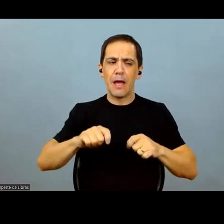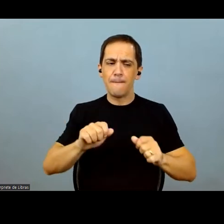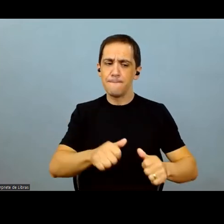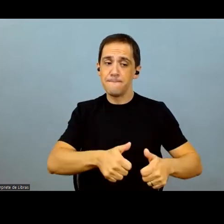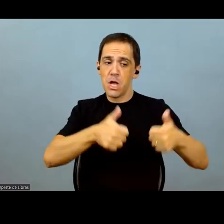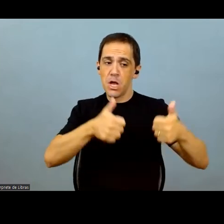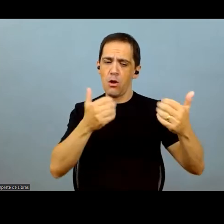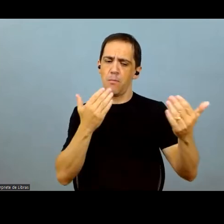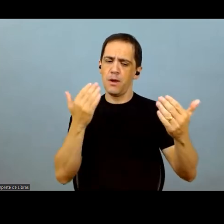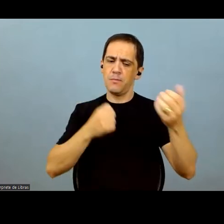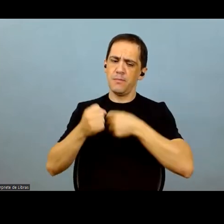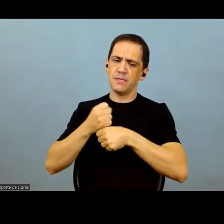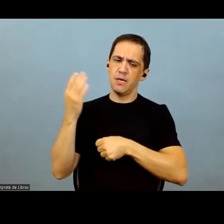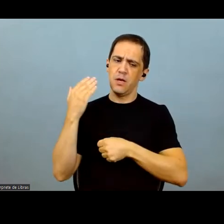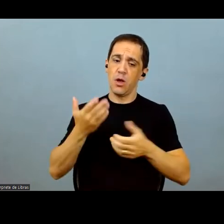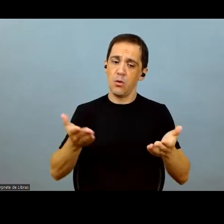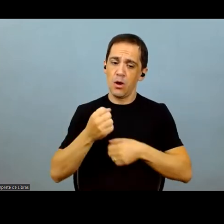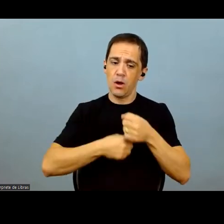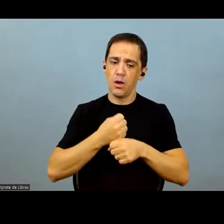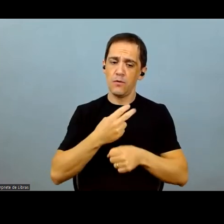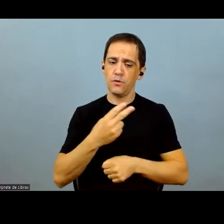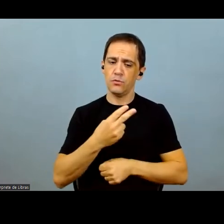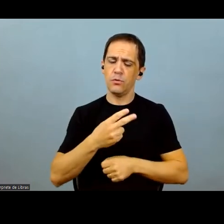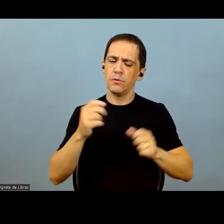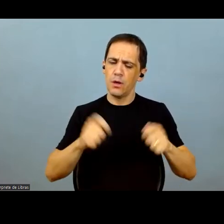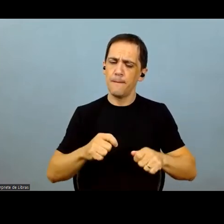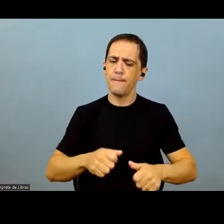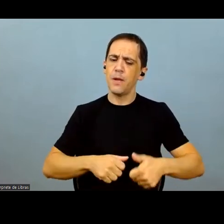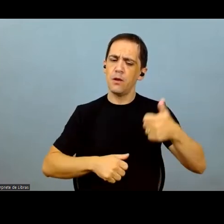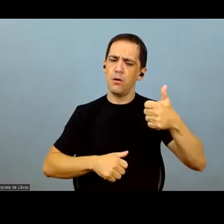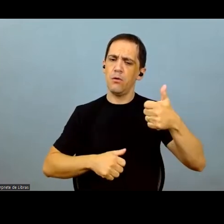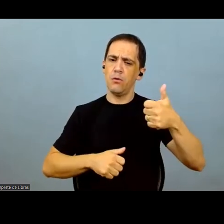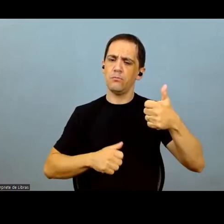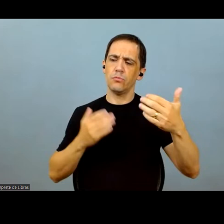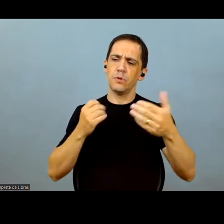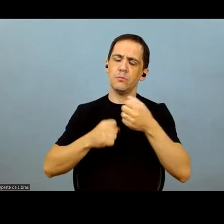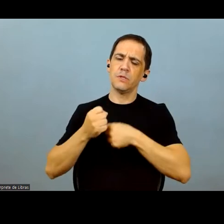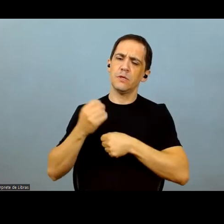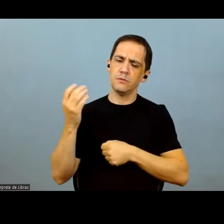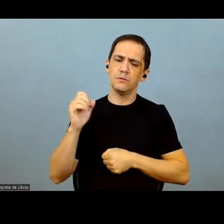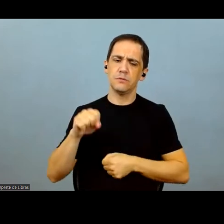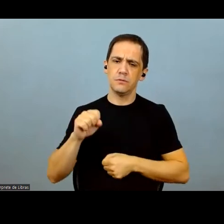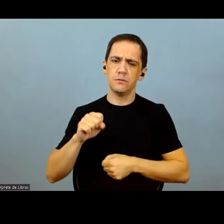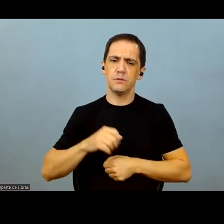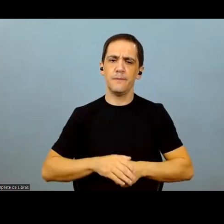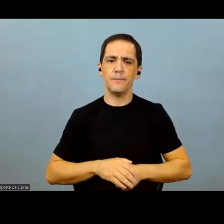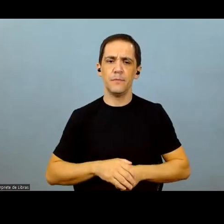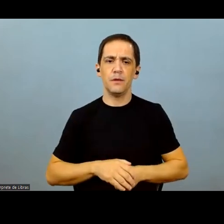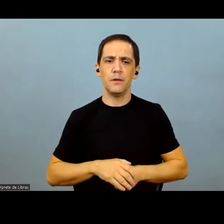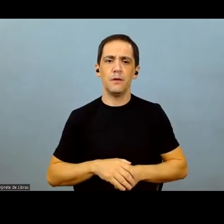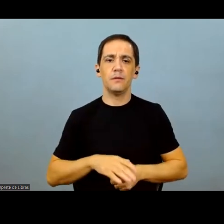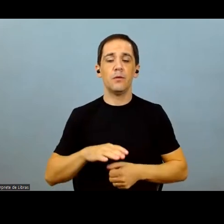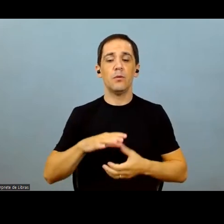that margins could be much better than last year. We know that unit prices is not given